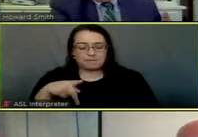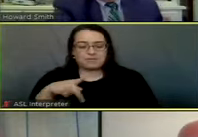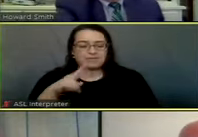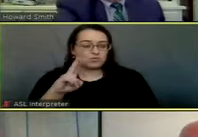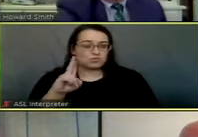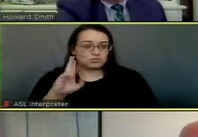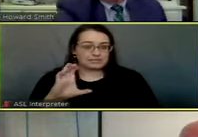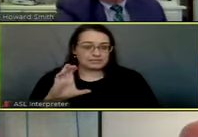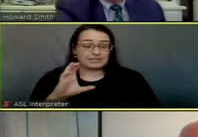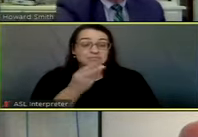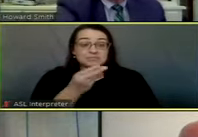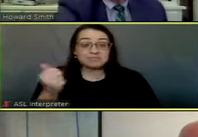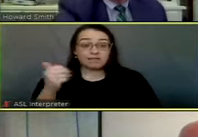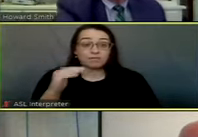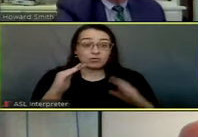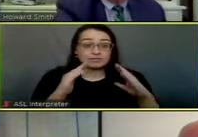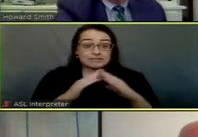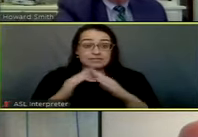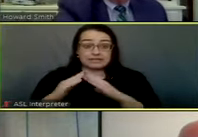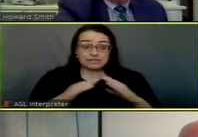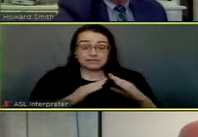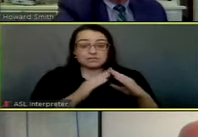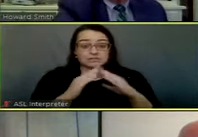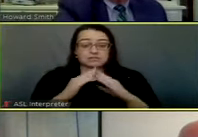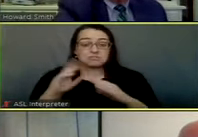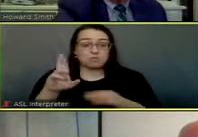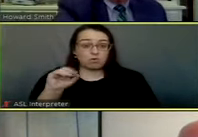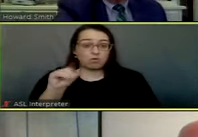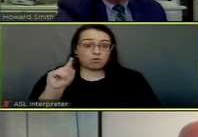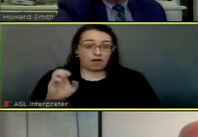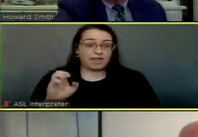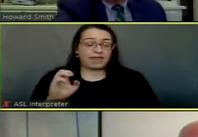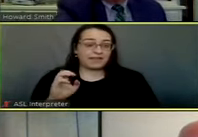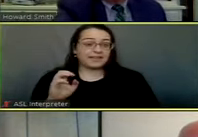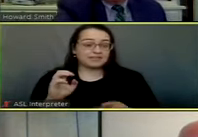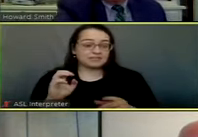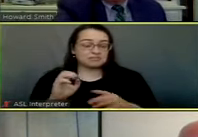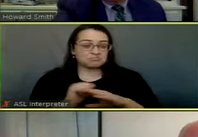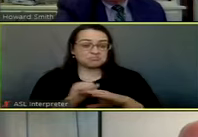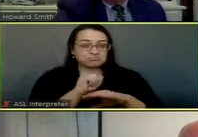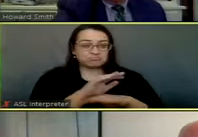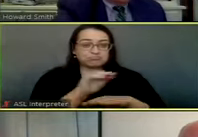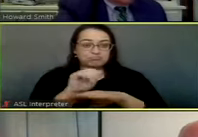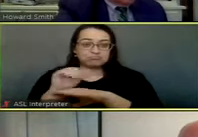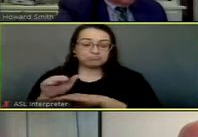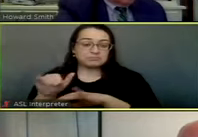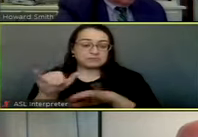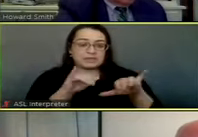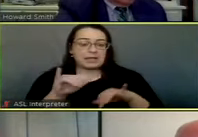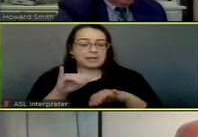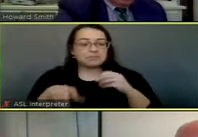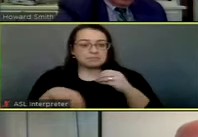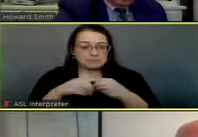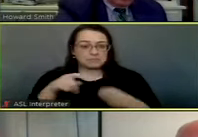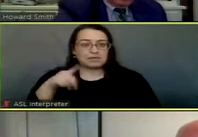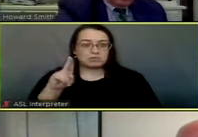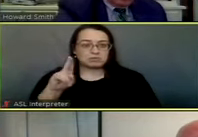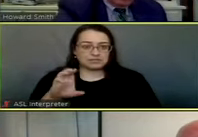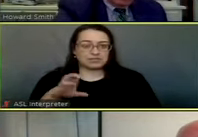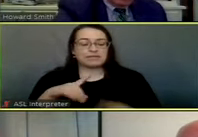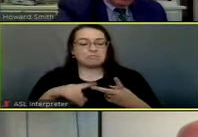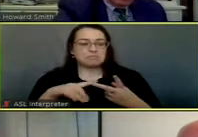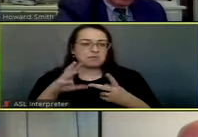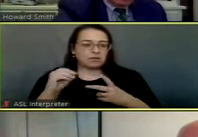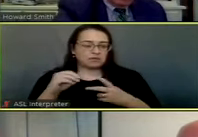There's a number of cities that this rate case has been submitted to, in addition to the PUC, in addition to the City of Amarillo.